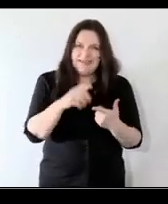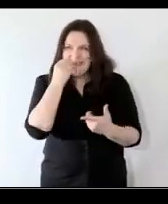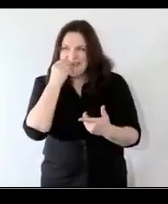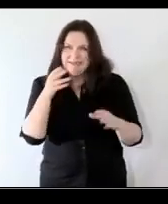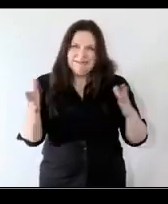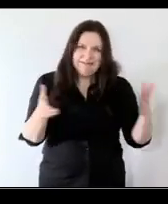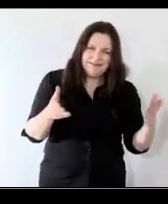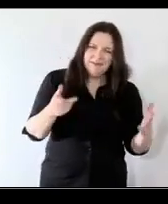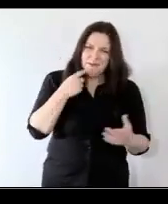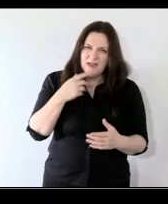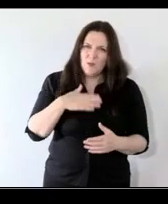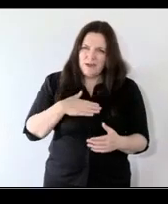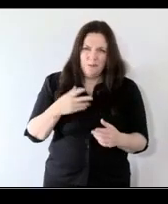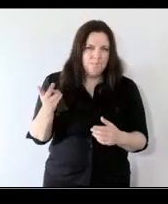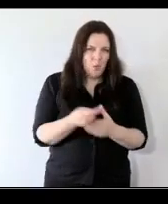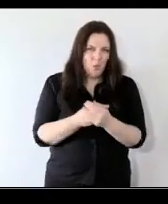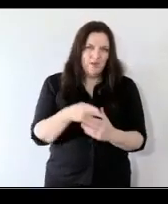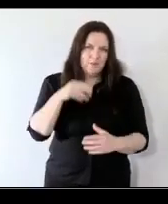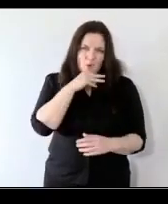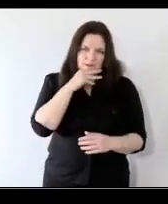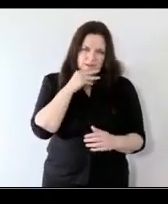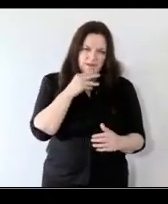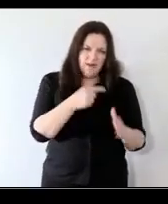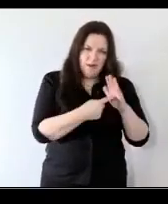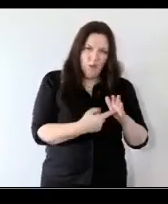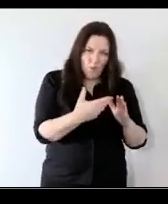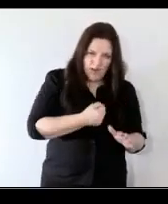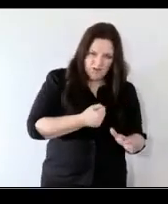um but i think long term